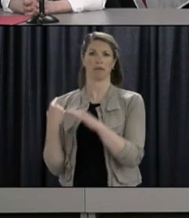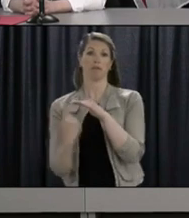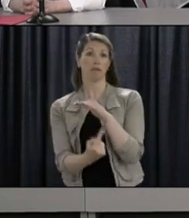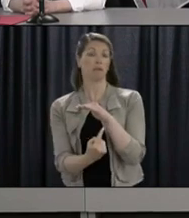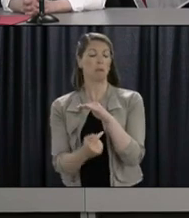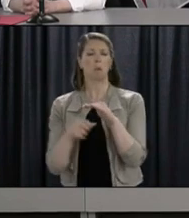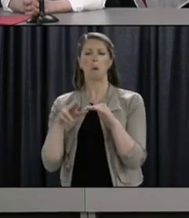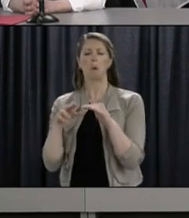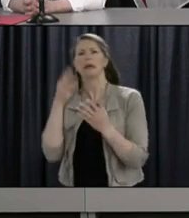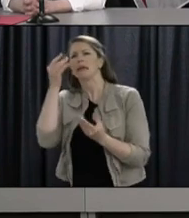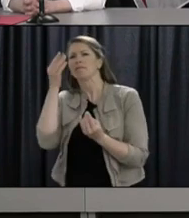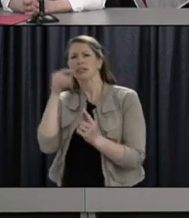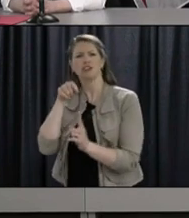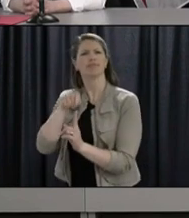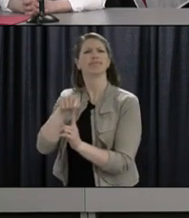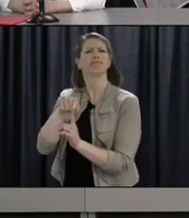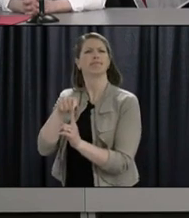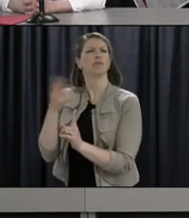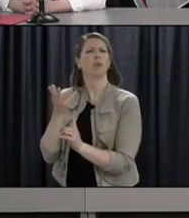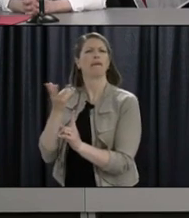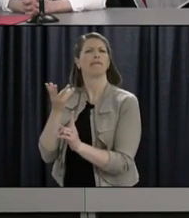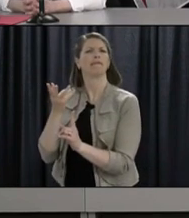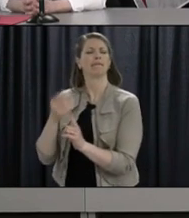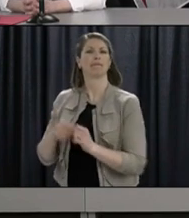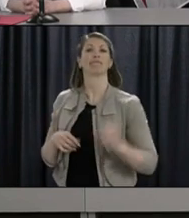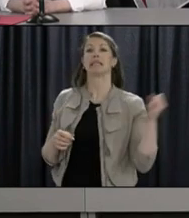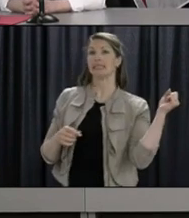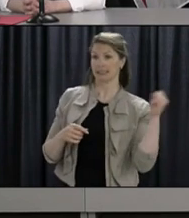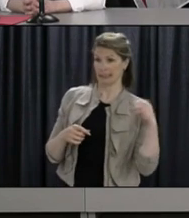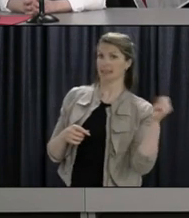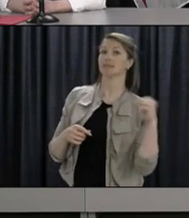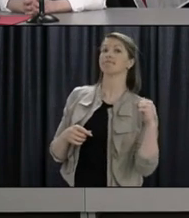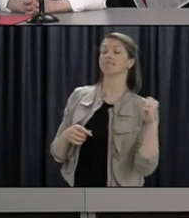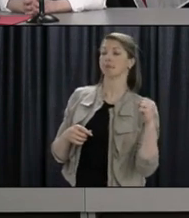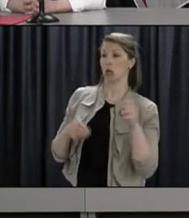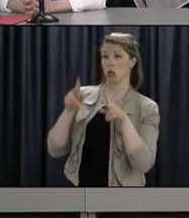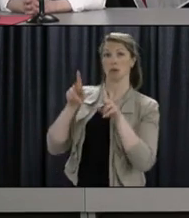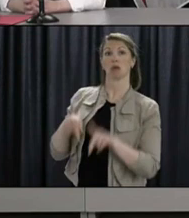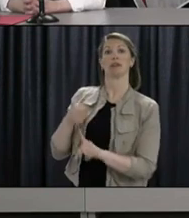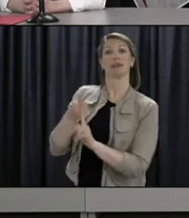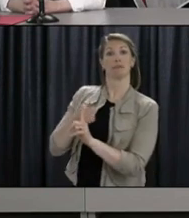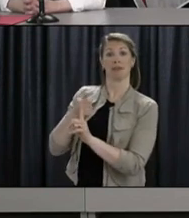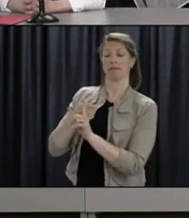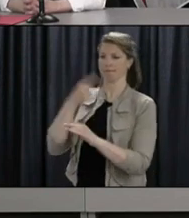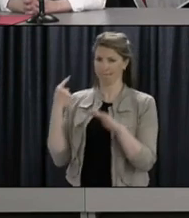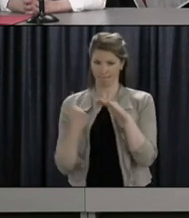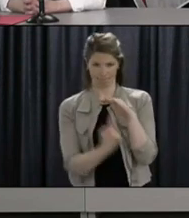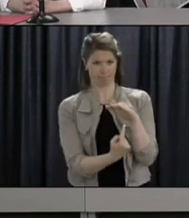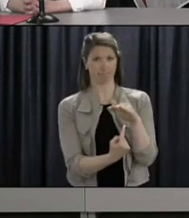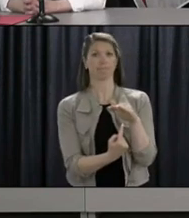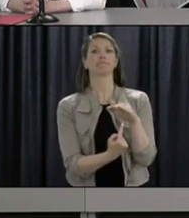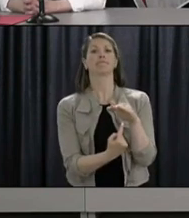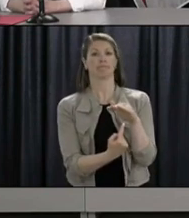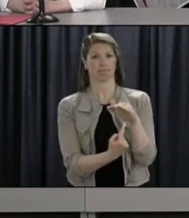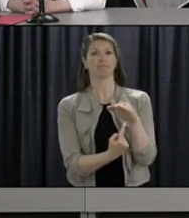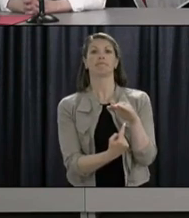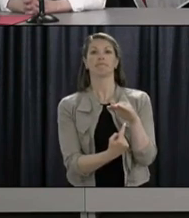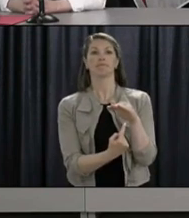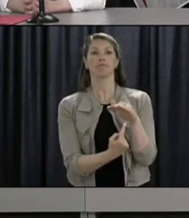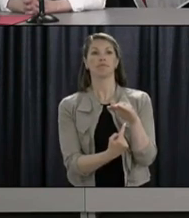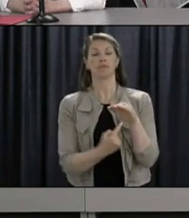arrival to Newfoundland and Labrador? Yes, this person has been in self-isolation